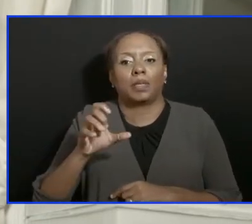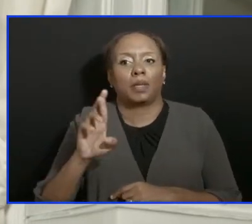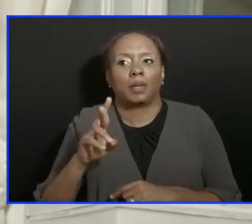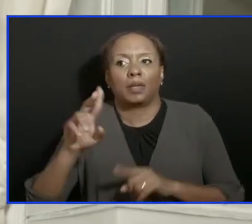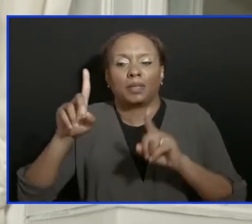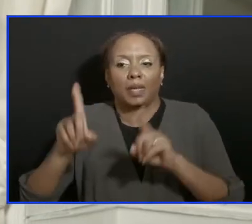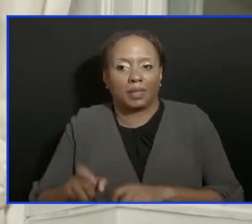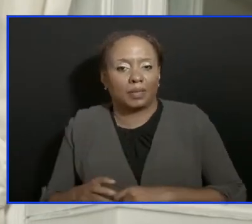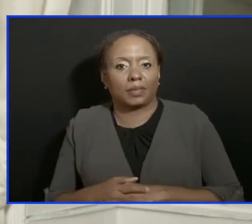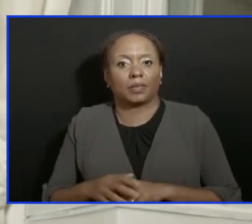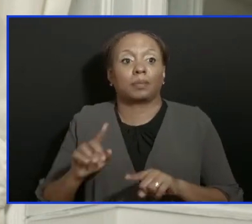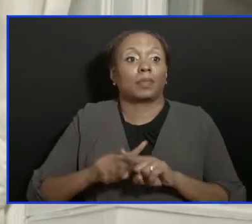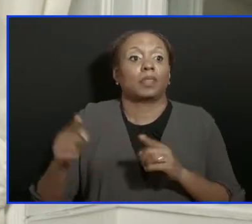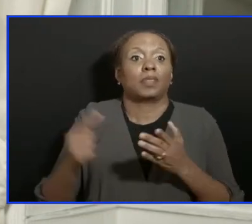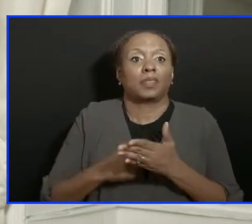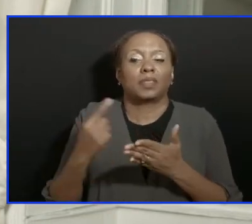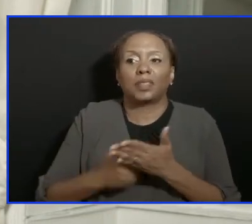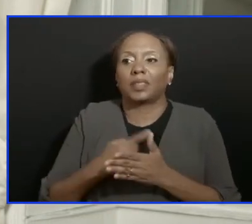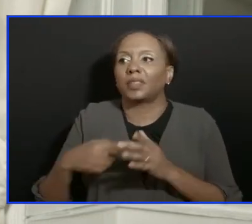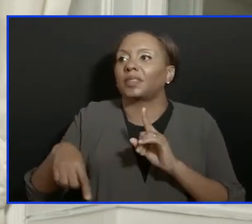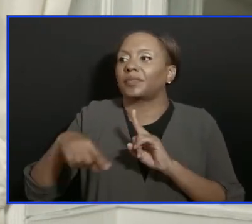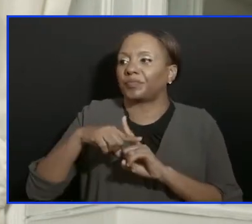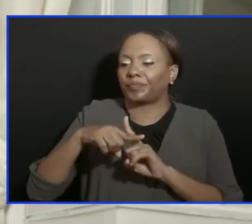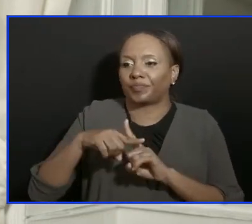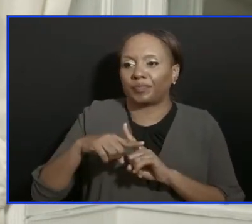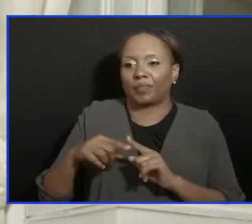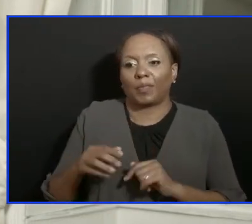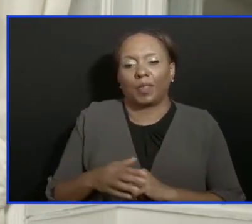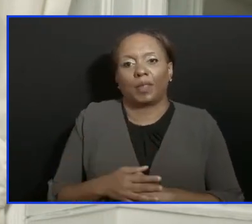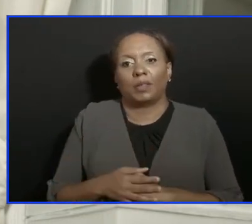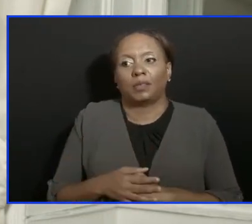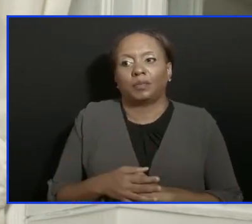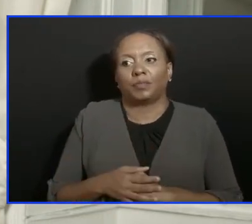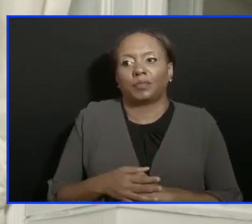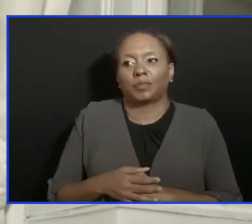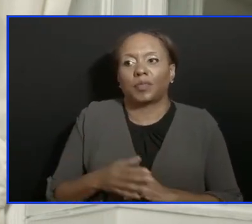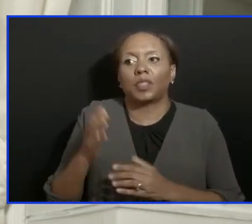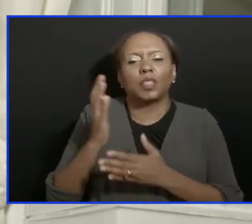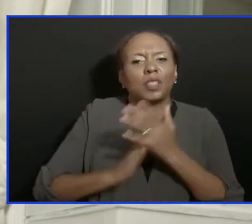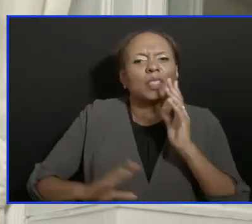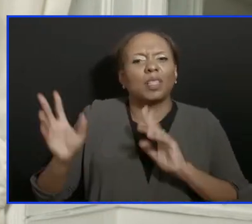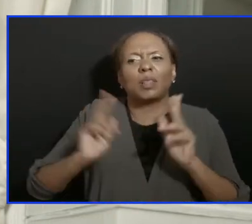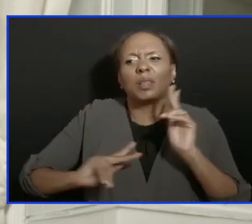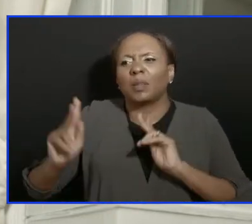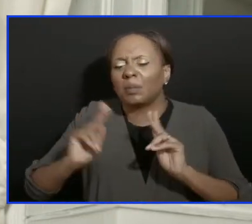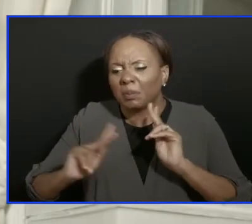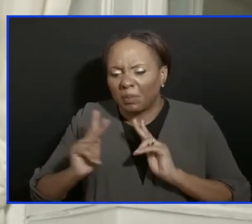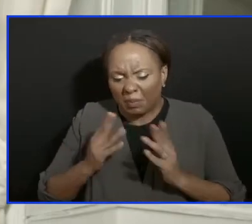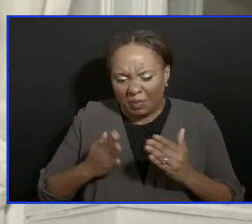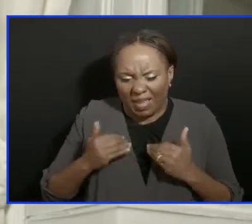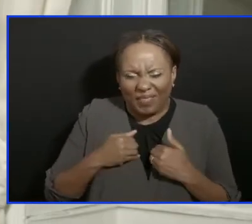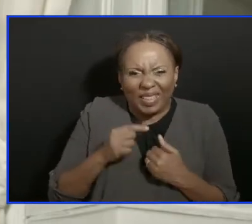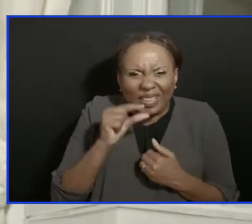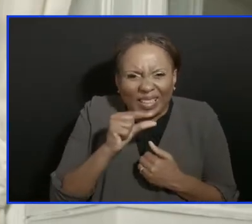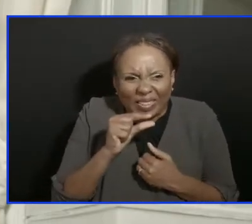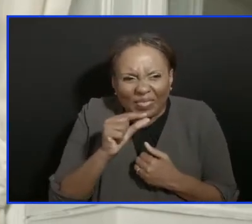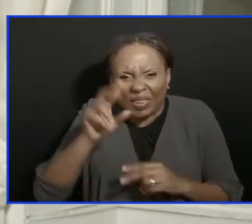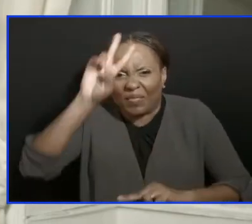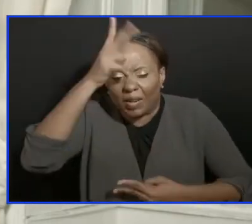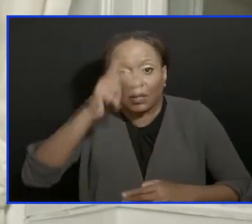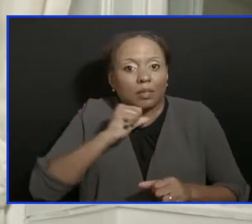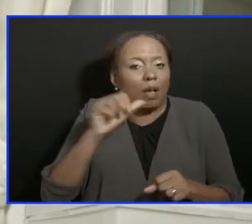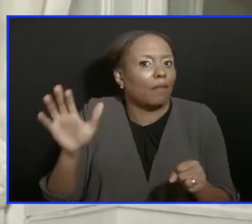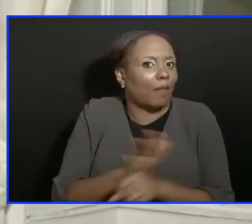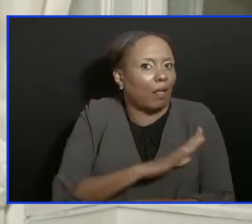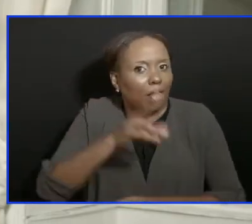but sometimes it's positive because they're what we call people to be, what we call chronic shedders. So they shed little pieces of virus. It is not a whole virus